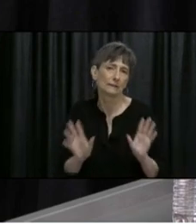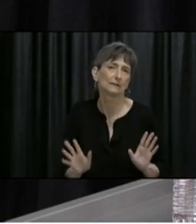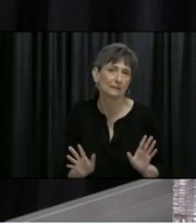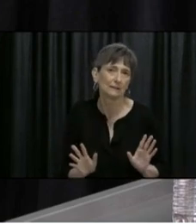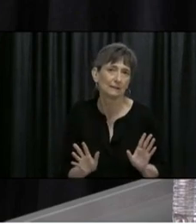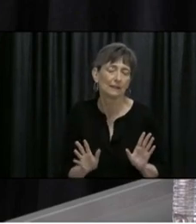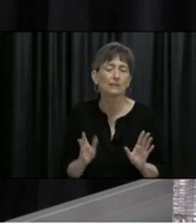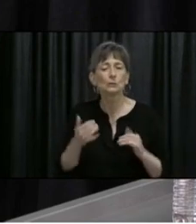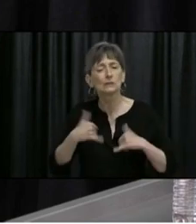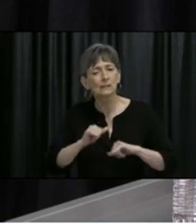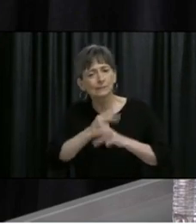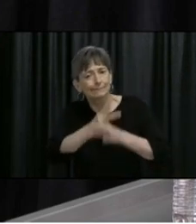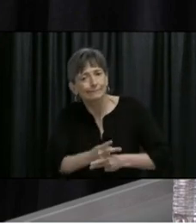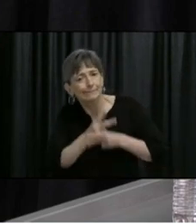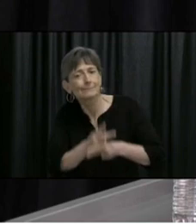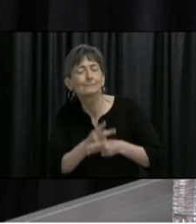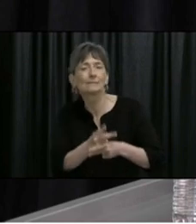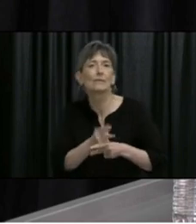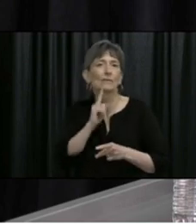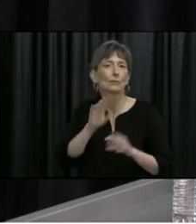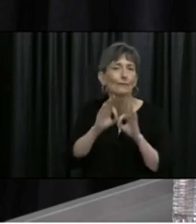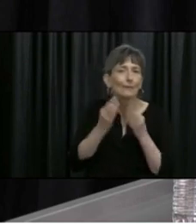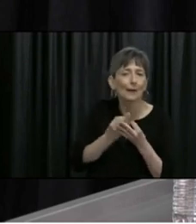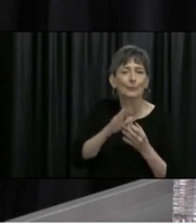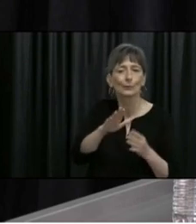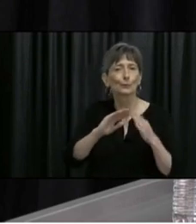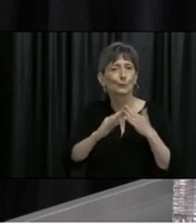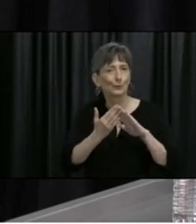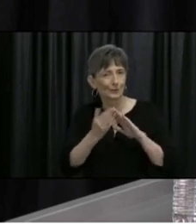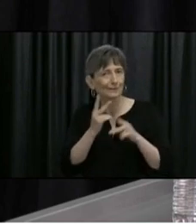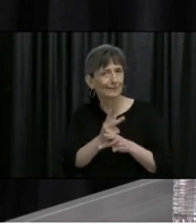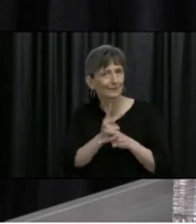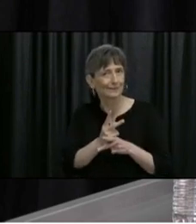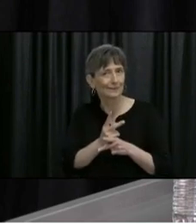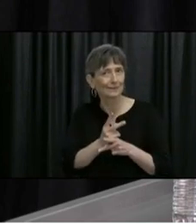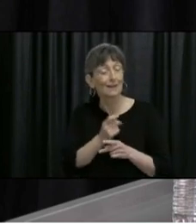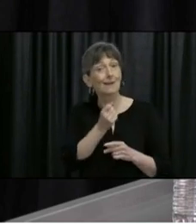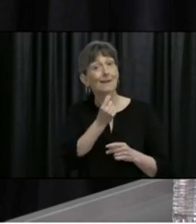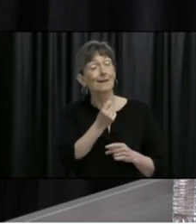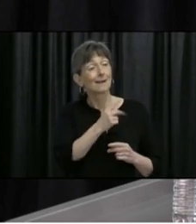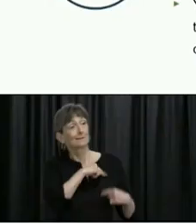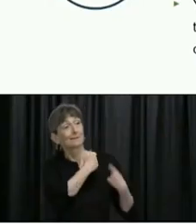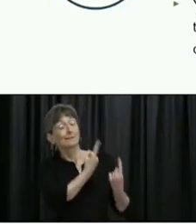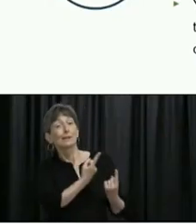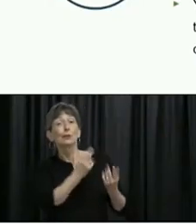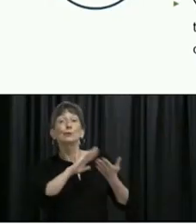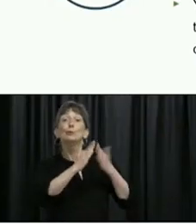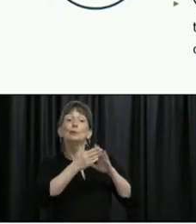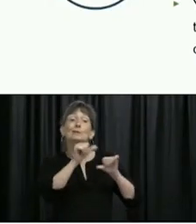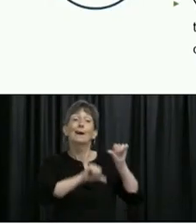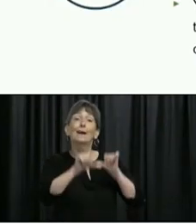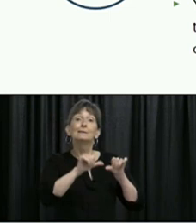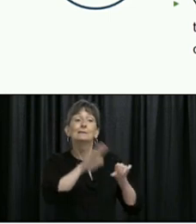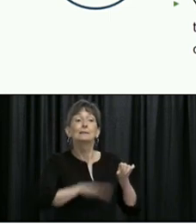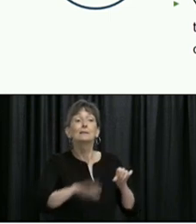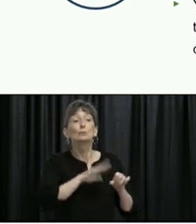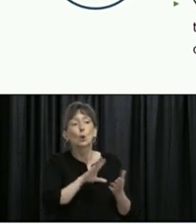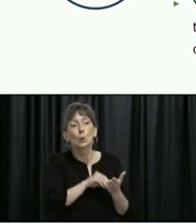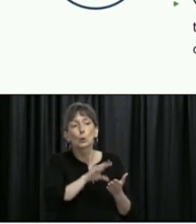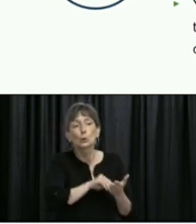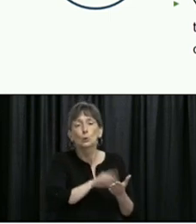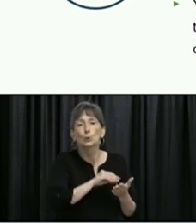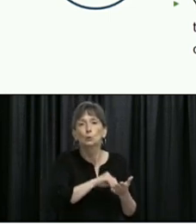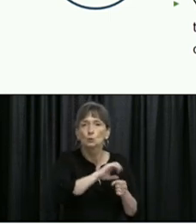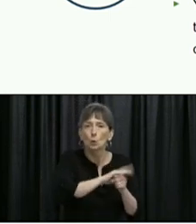our families and communities in the coming weeks and months. We have learned a lot about this virus in a relatively short period of time and today